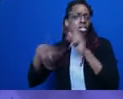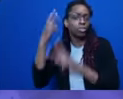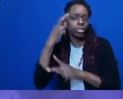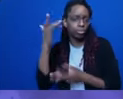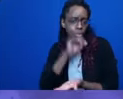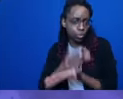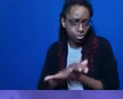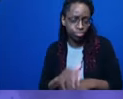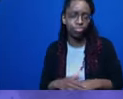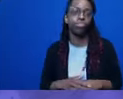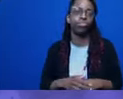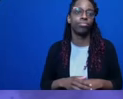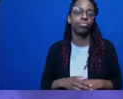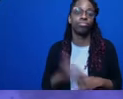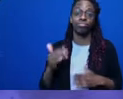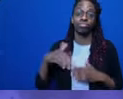Next slide after this one.